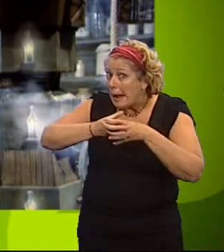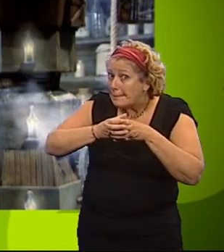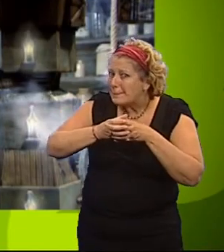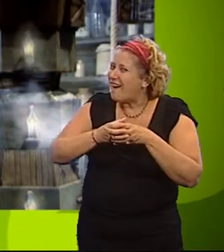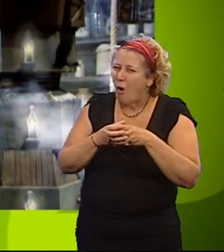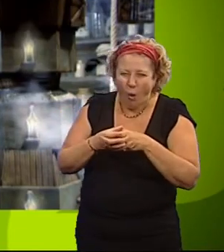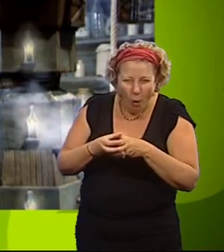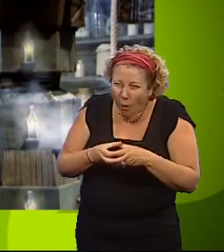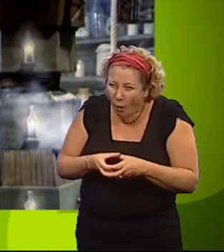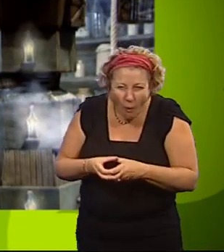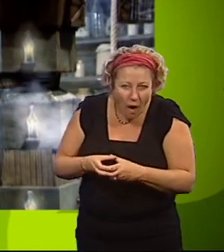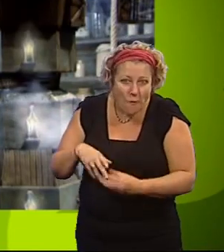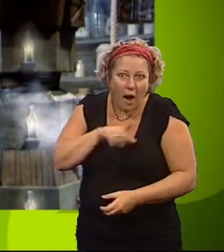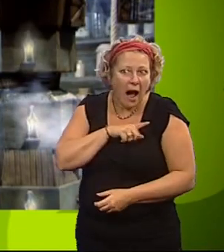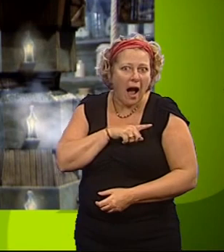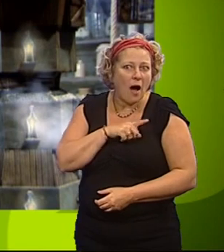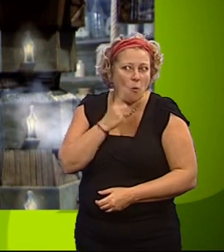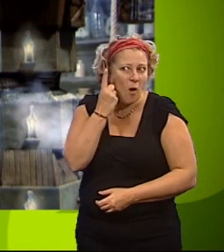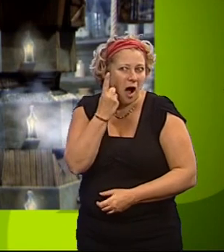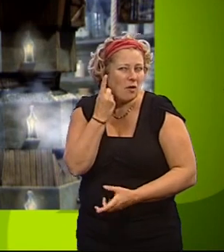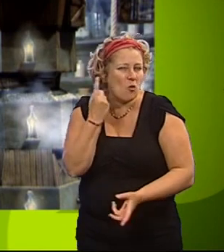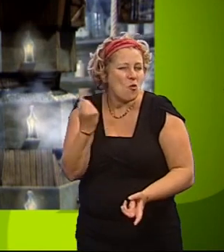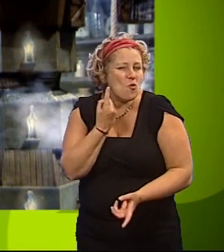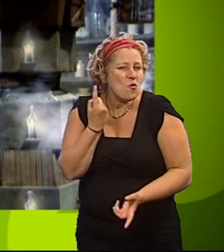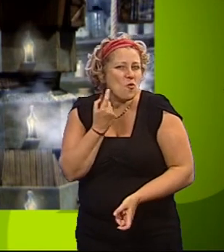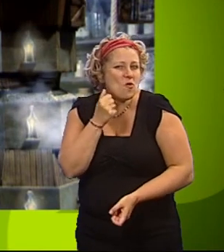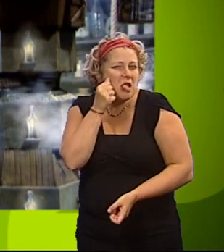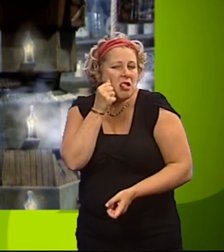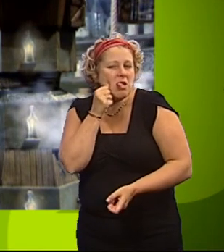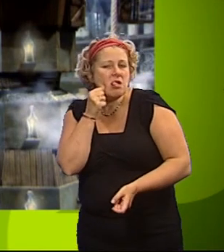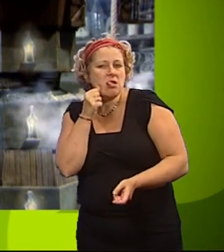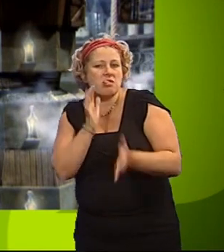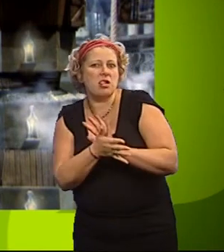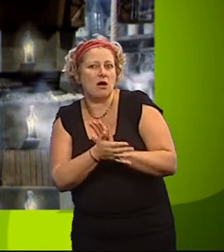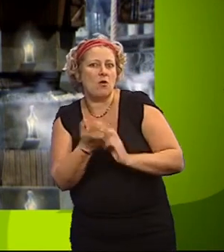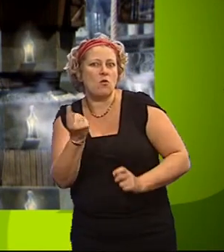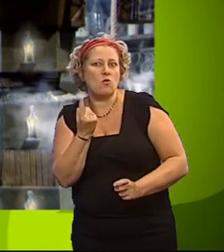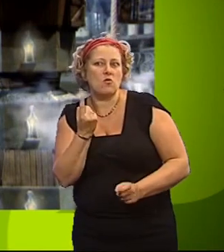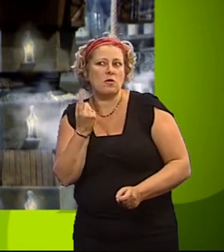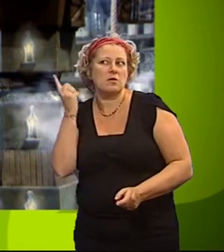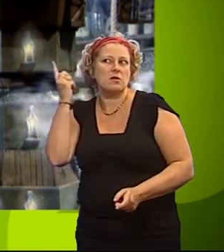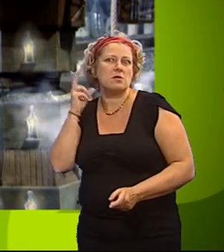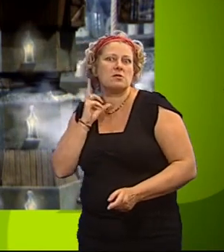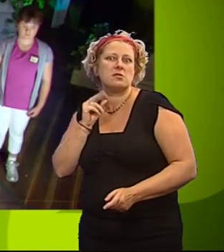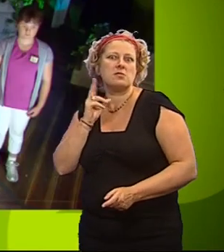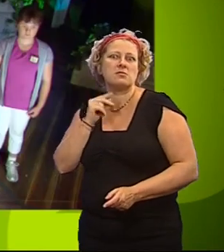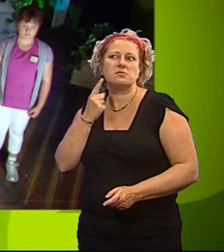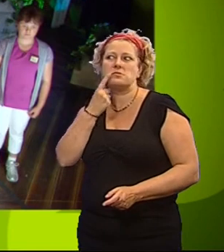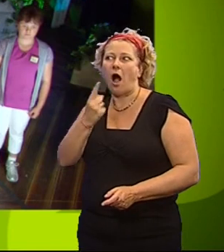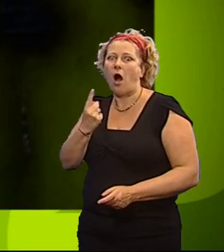Not likely. But who will it be? That's up to the voice. It's time to pick the saboteur.